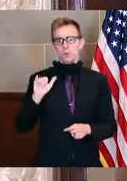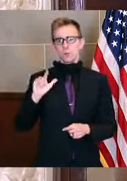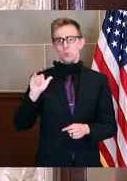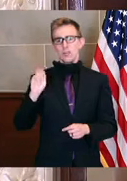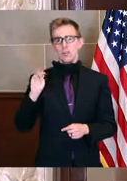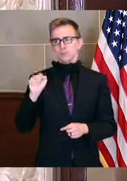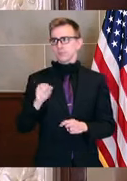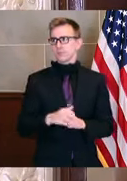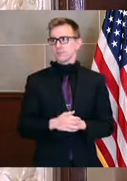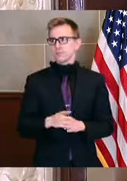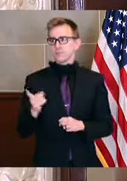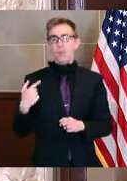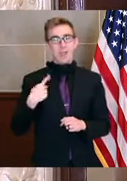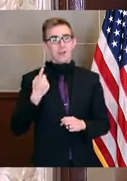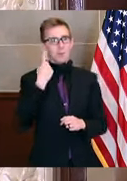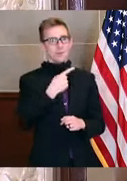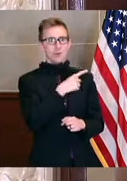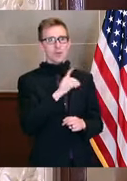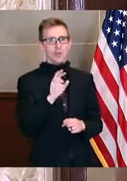Okay, well, I do have one for him.